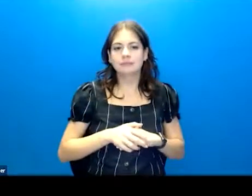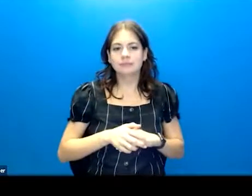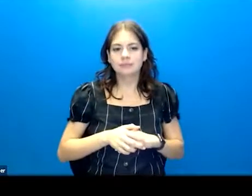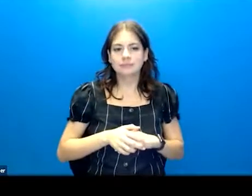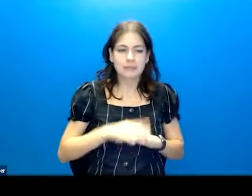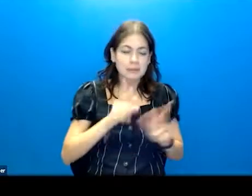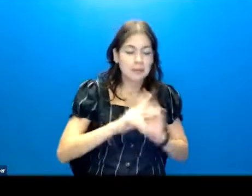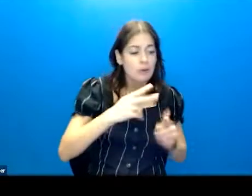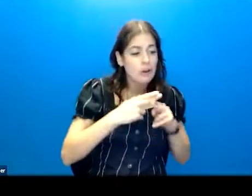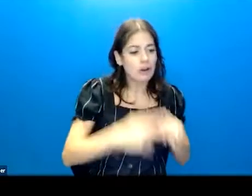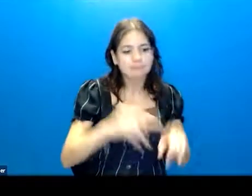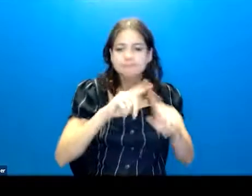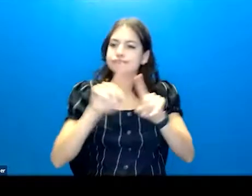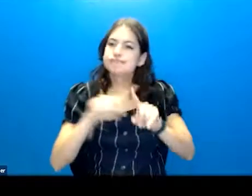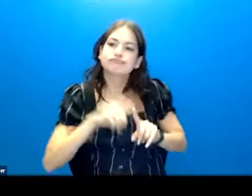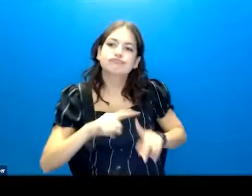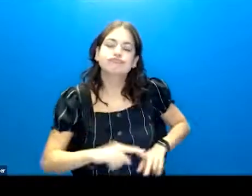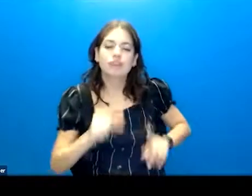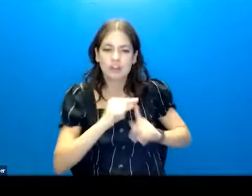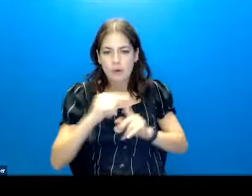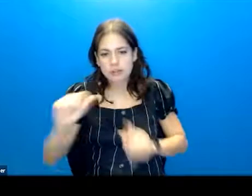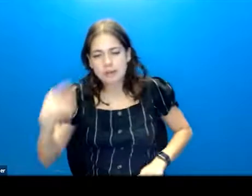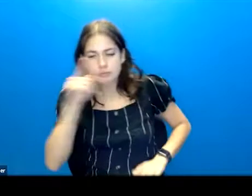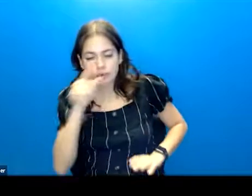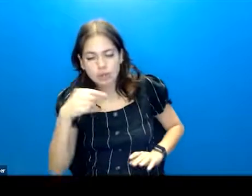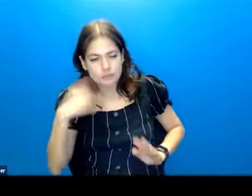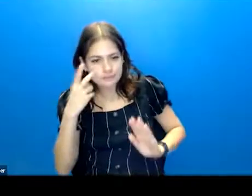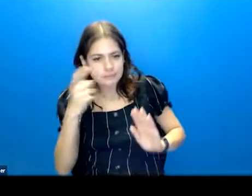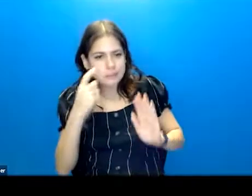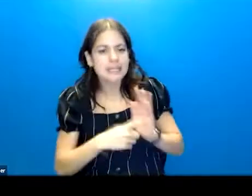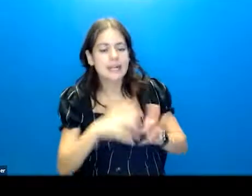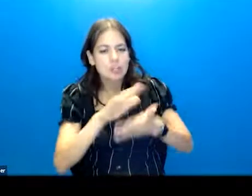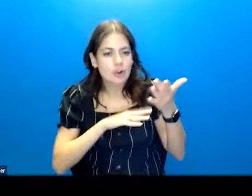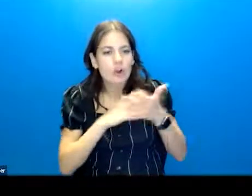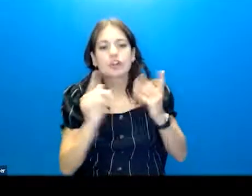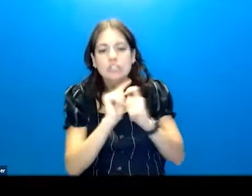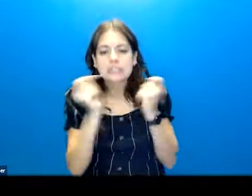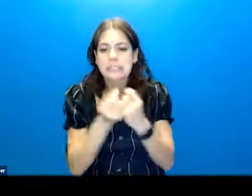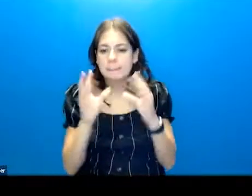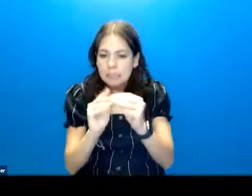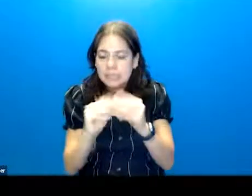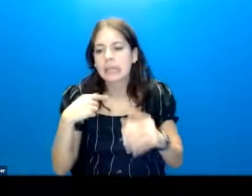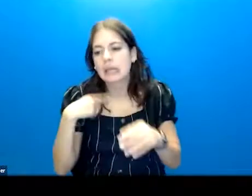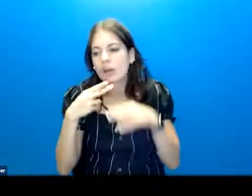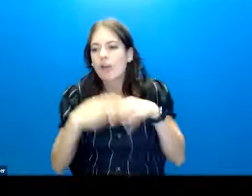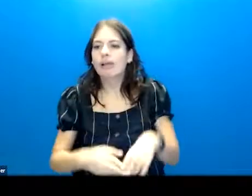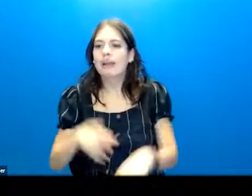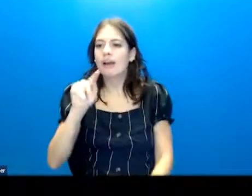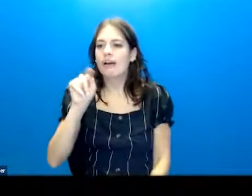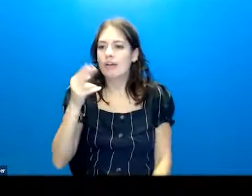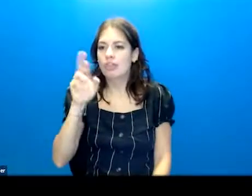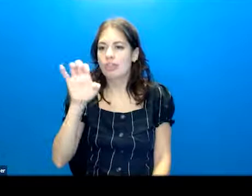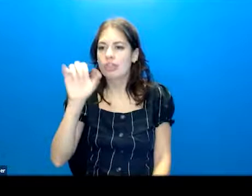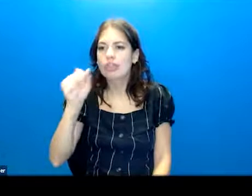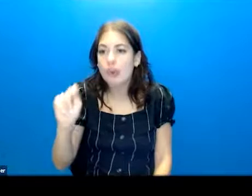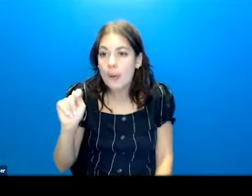People call it all different sorts of stuff. And I'm sure you guys have seen this in charting or heard it in team meeting, calling things a threat or a suicidal